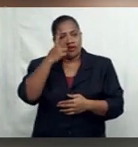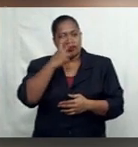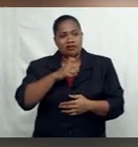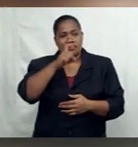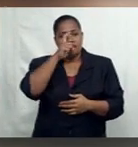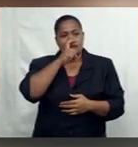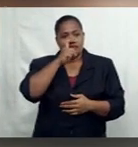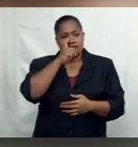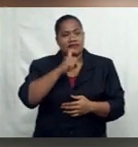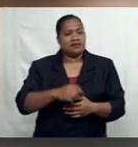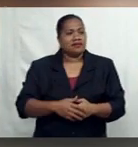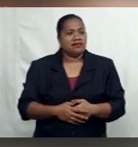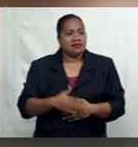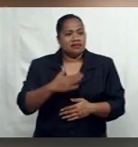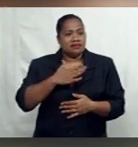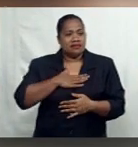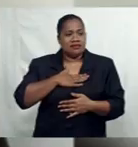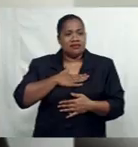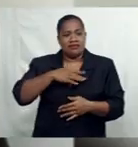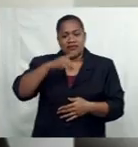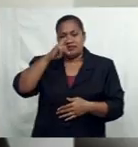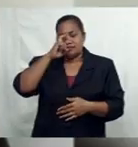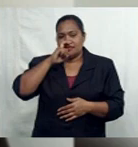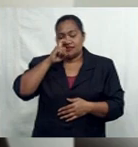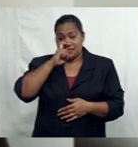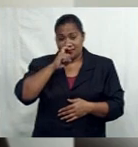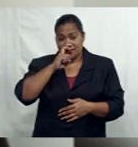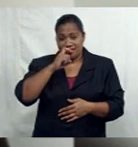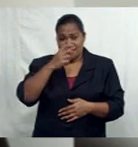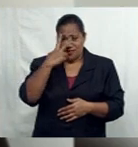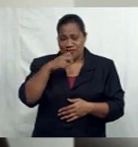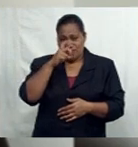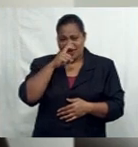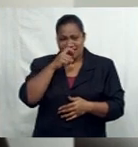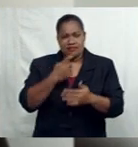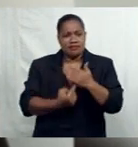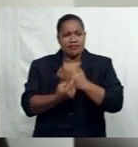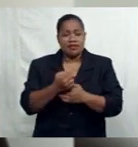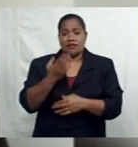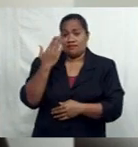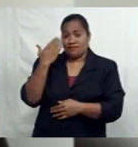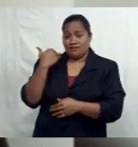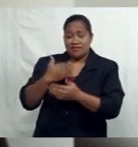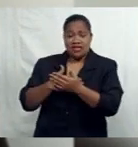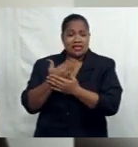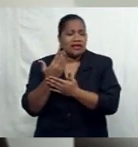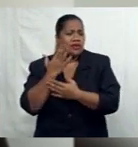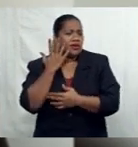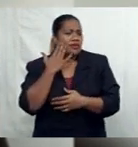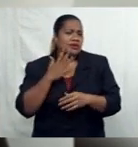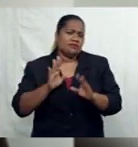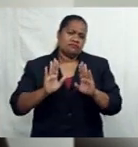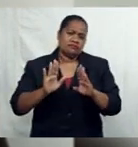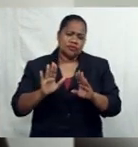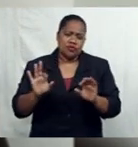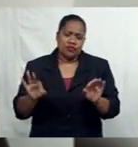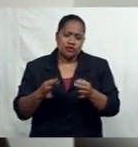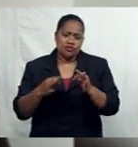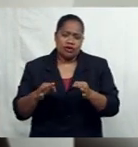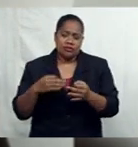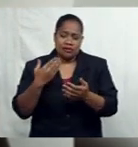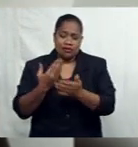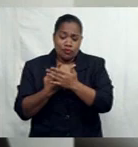my older sister used to, you know, back in the days where you wait for a song to play on the radio.